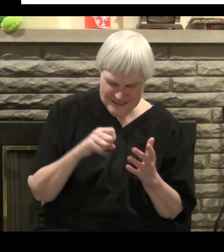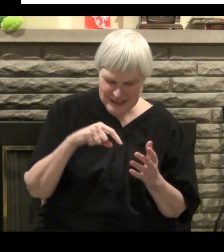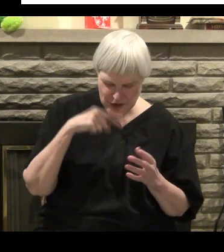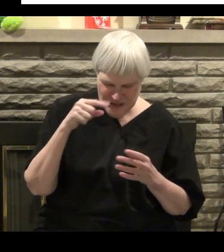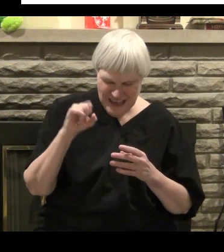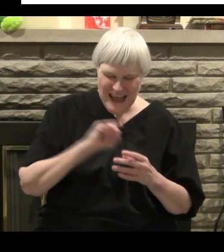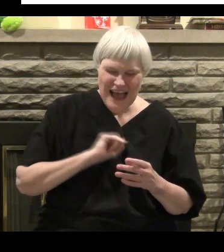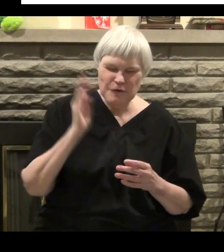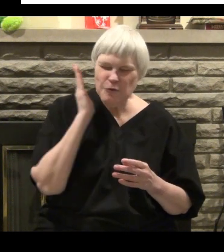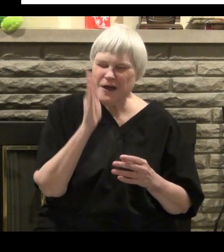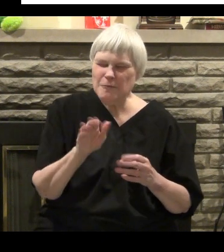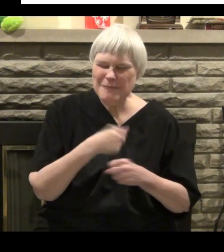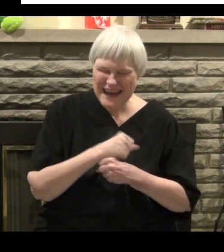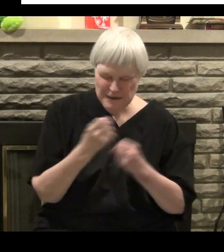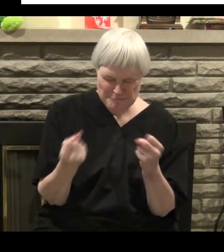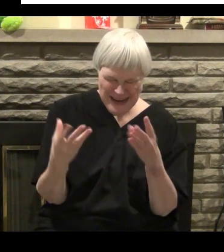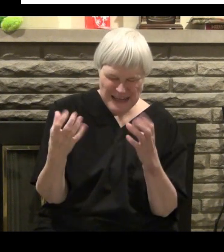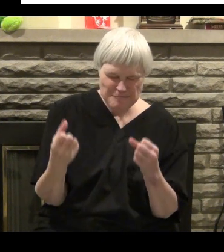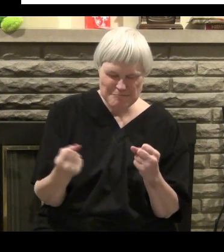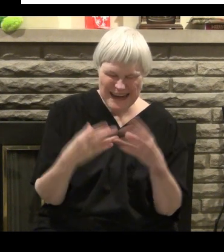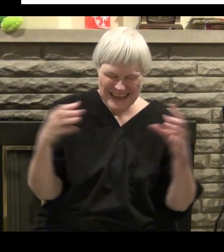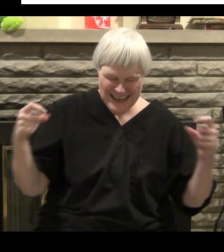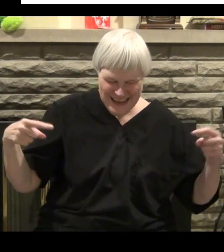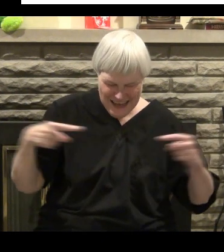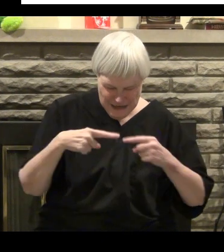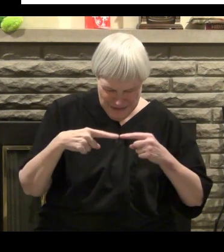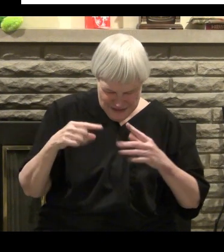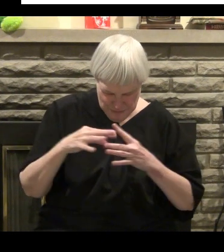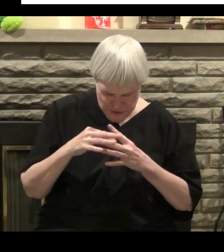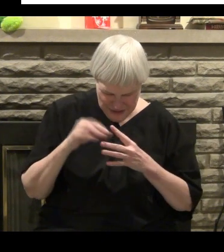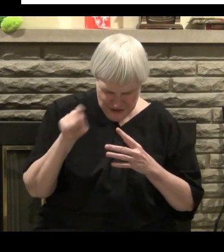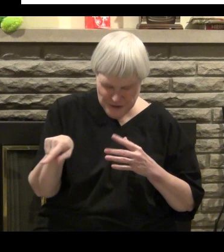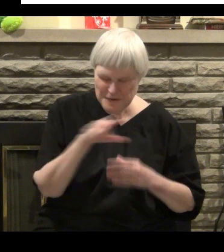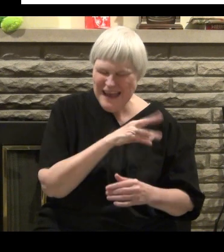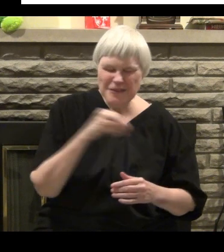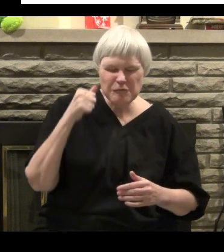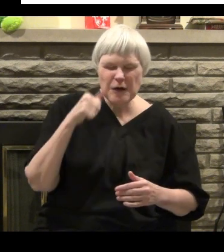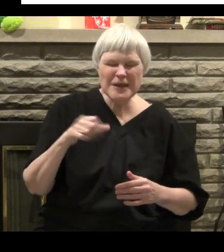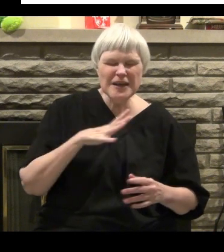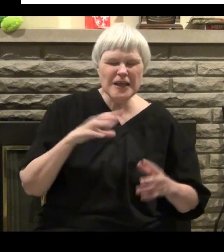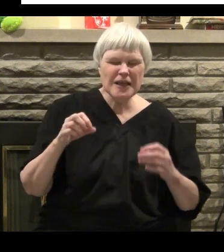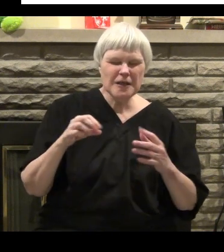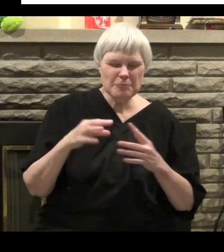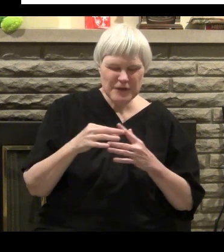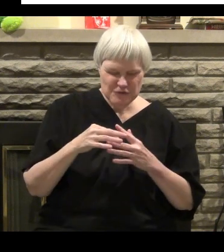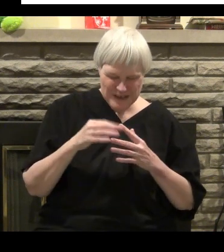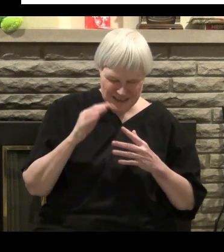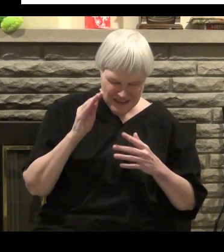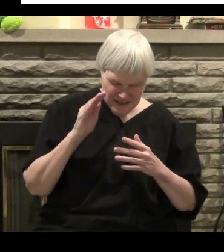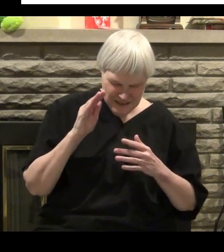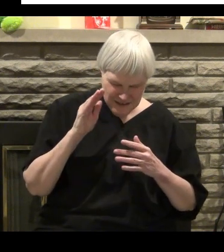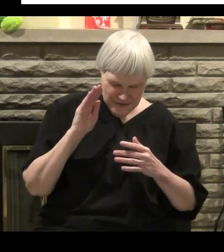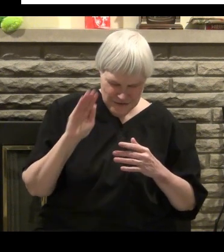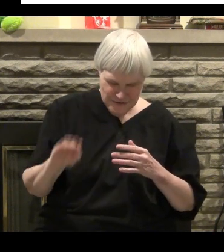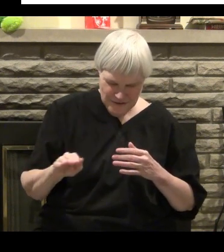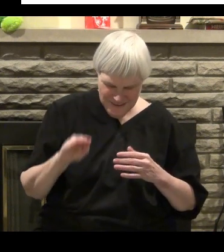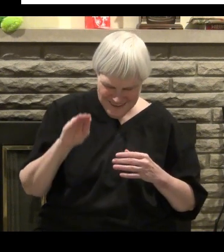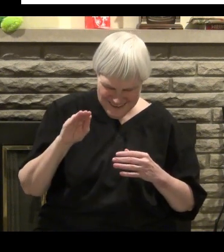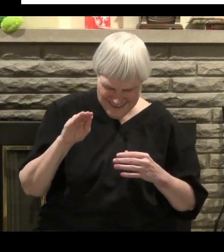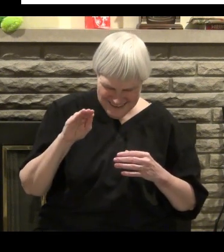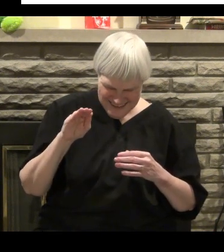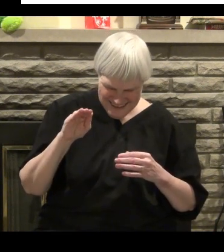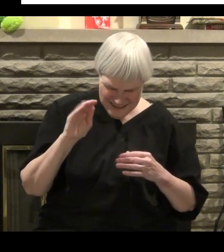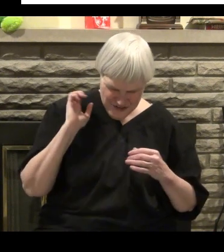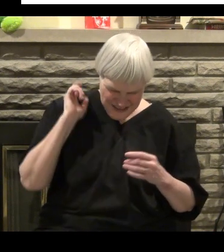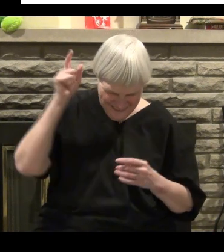Genesis 315 the Dewey Ray Reims version says I will put enmities between thee and the woman